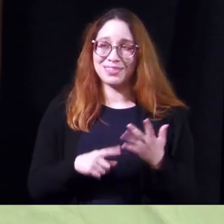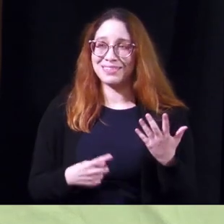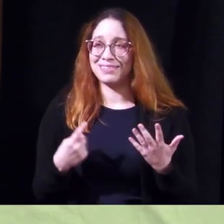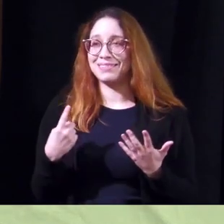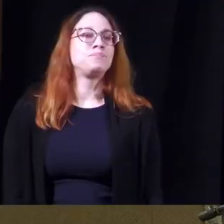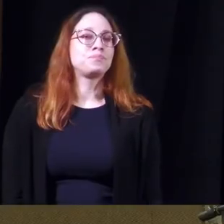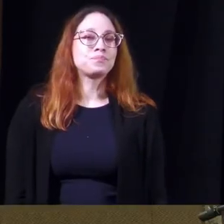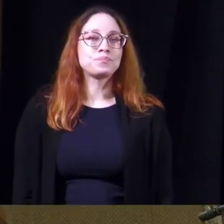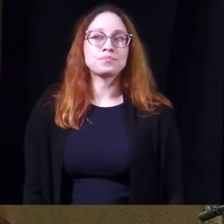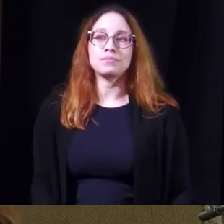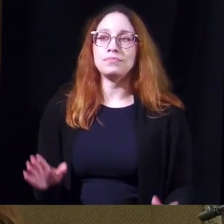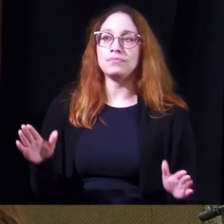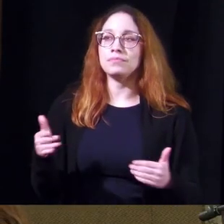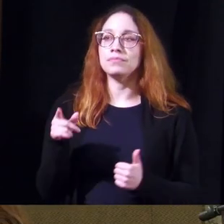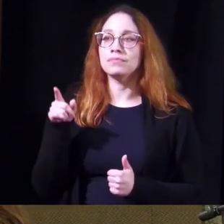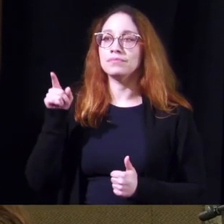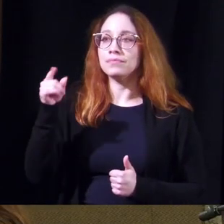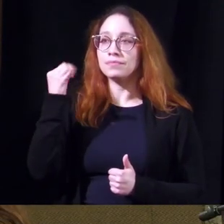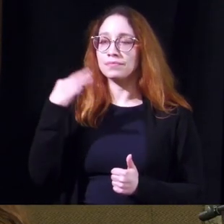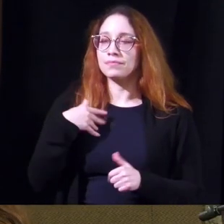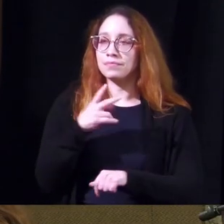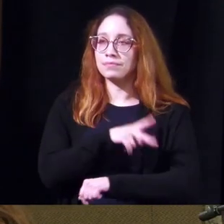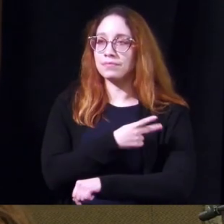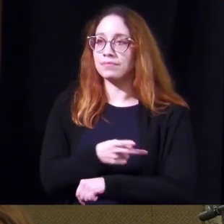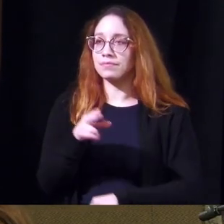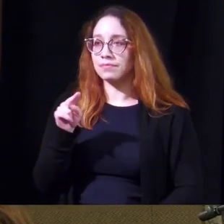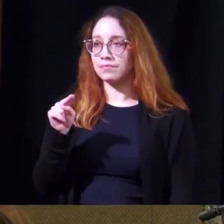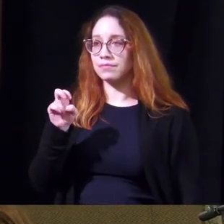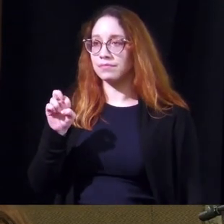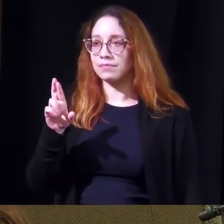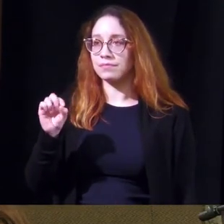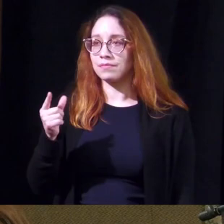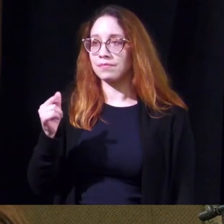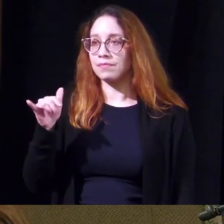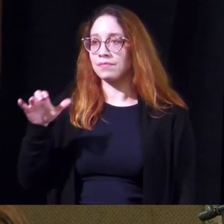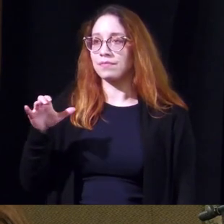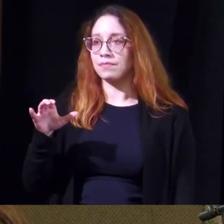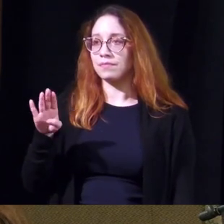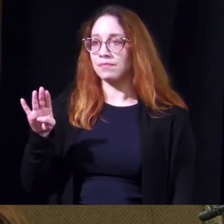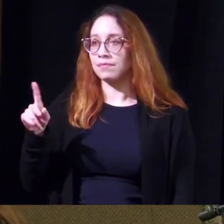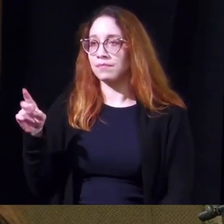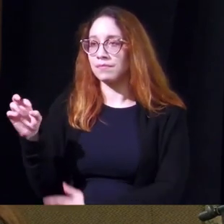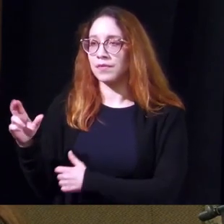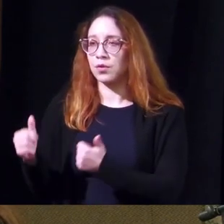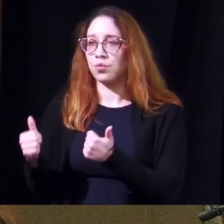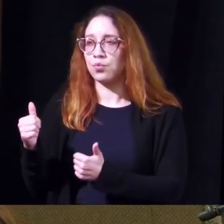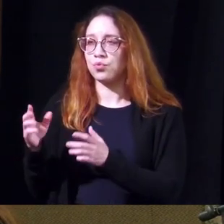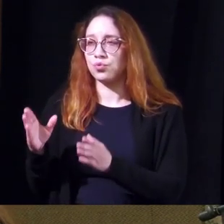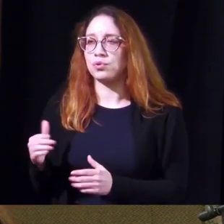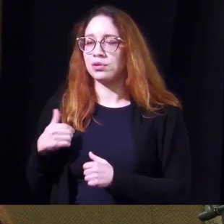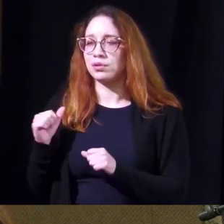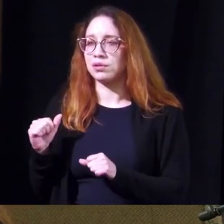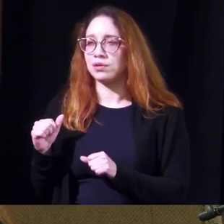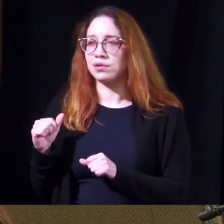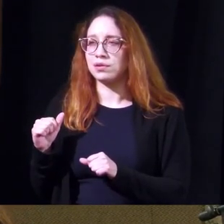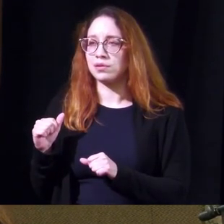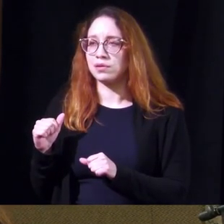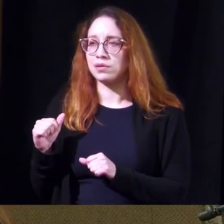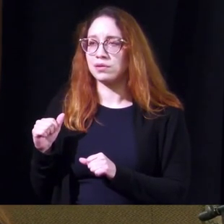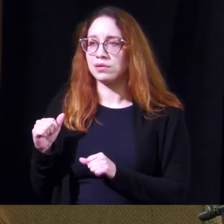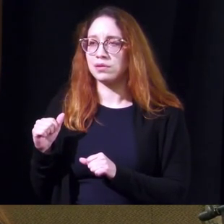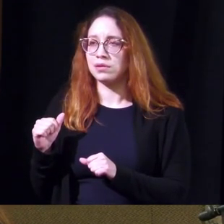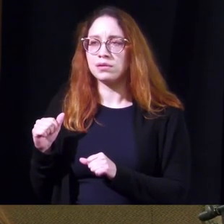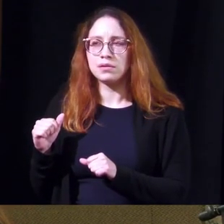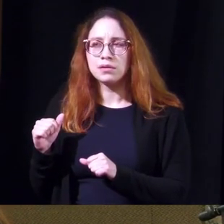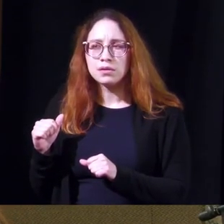good if a patient has a neurogenic bladder which are the good candidates and the bad candidates for the sacral nerve